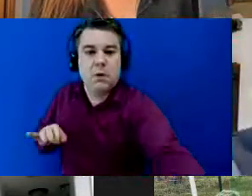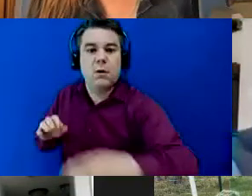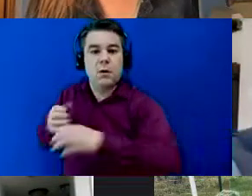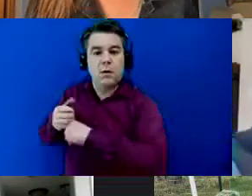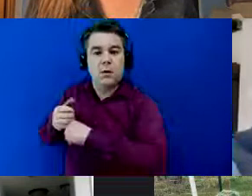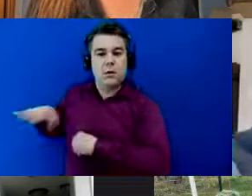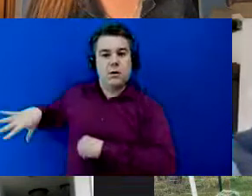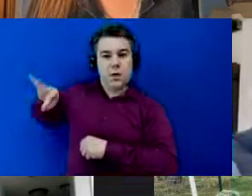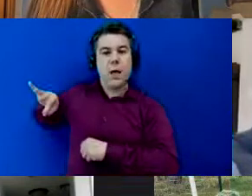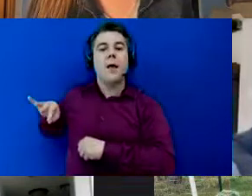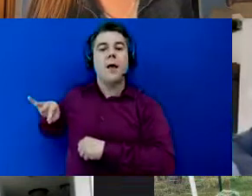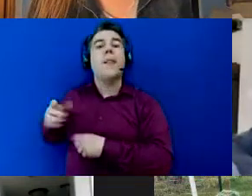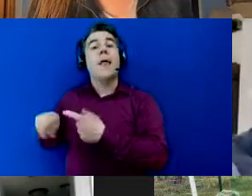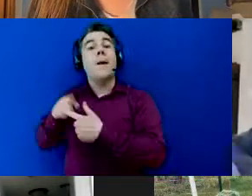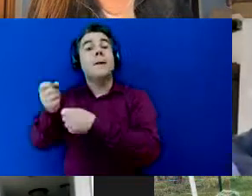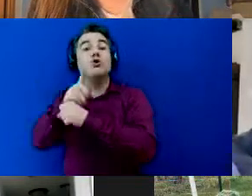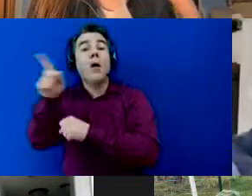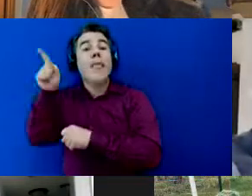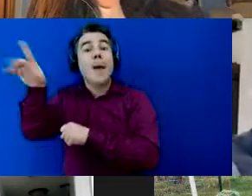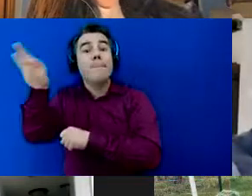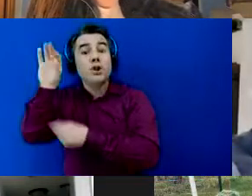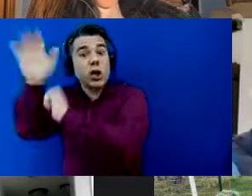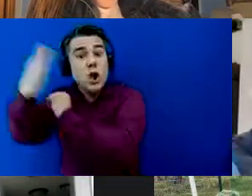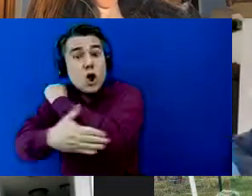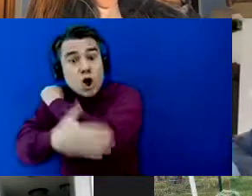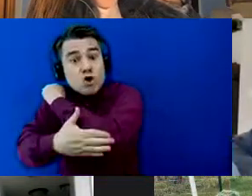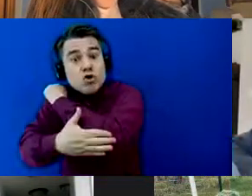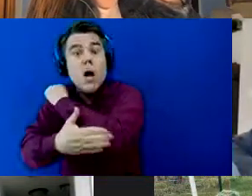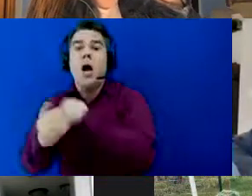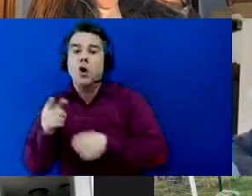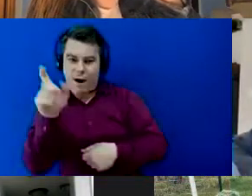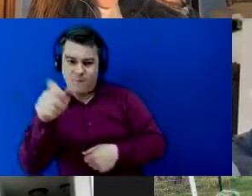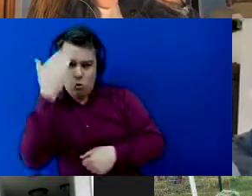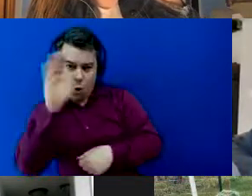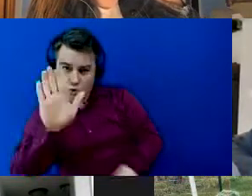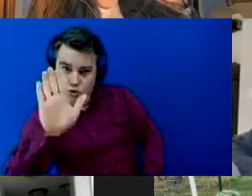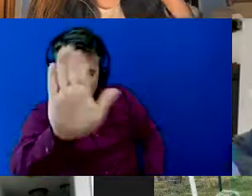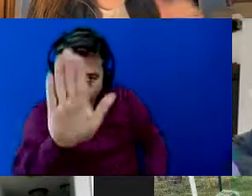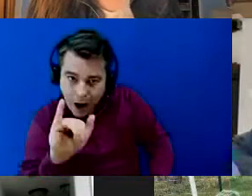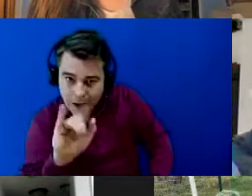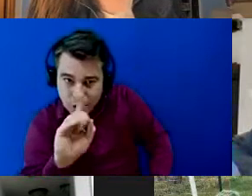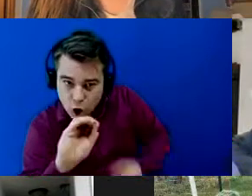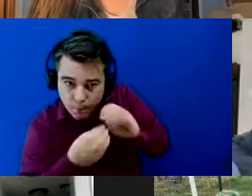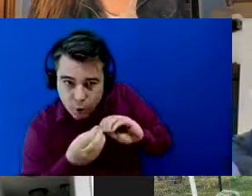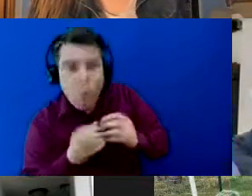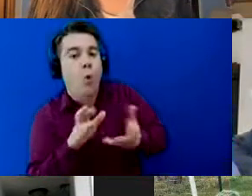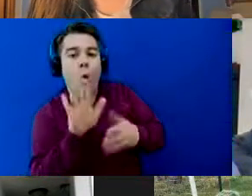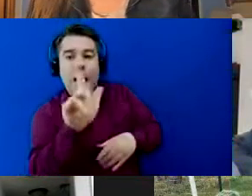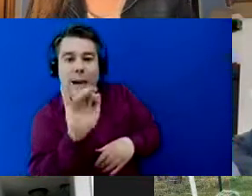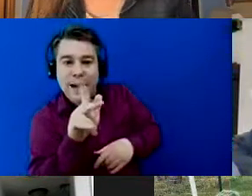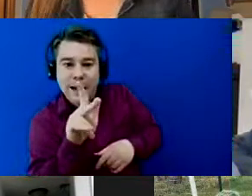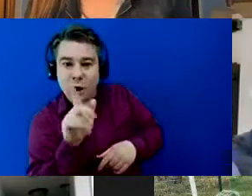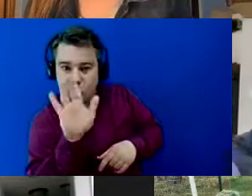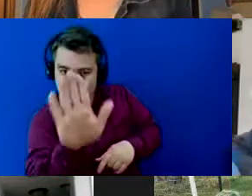country and they make sure they put in your id number so you need to know your id number or you need to copy and paste your link from your back office